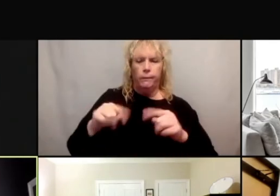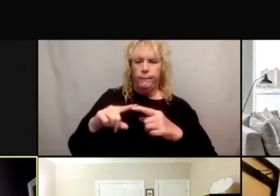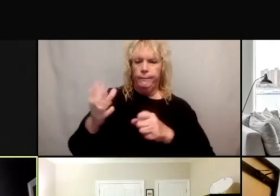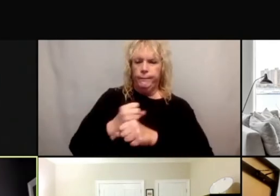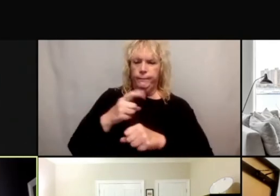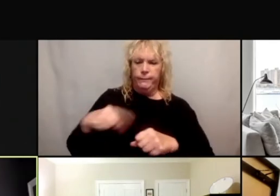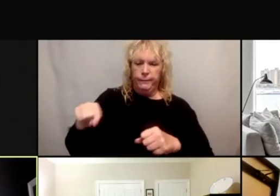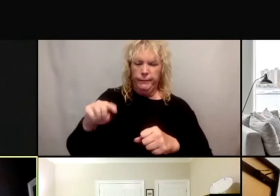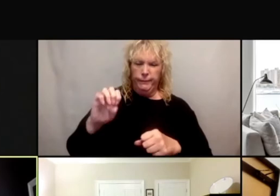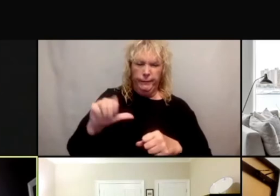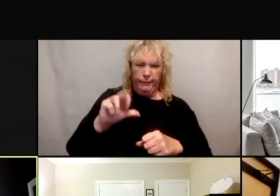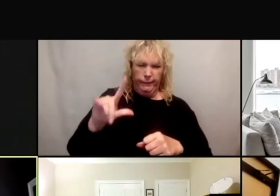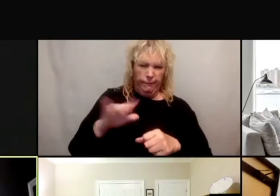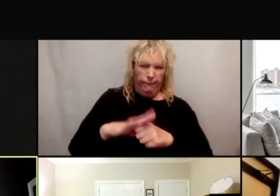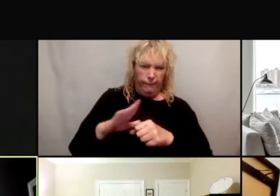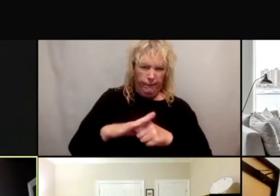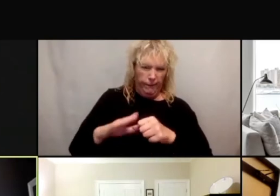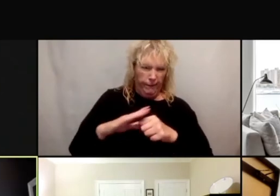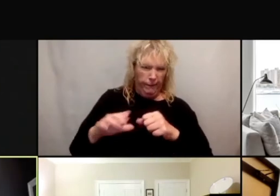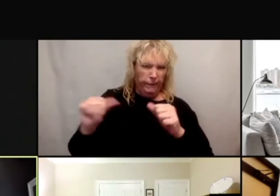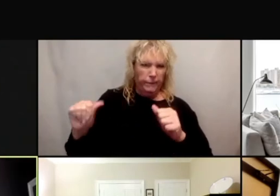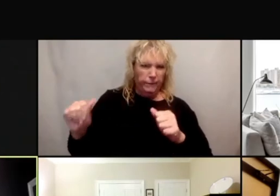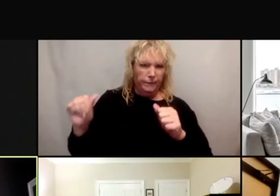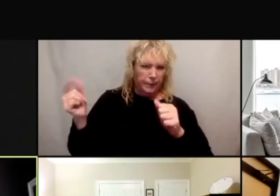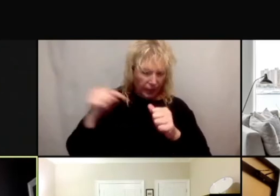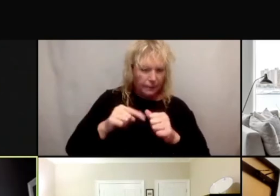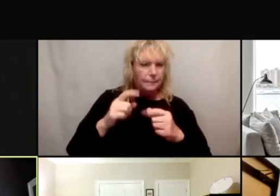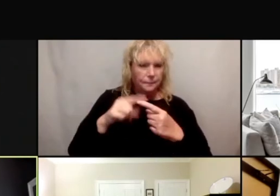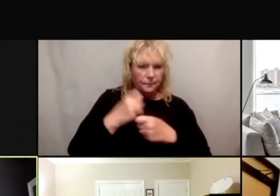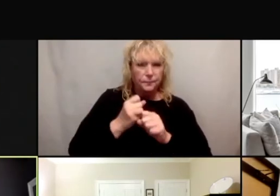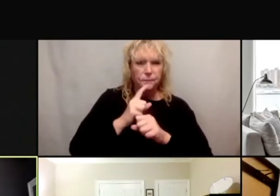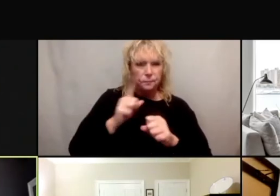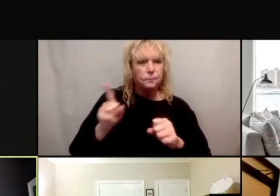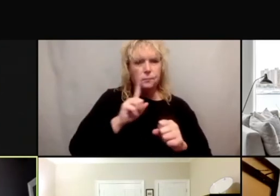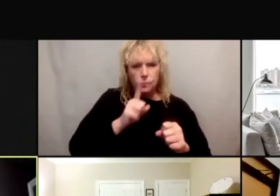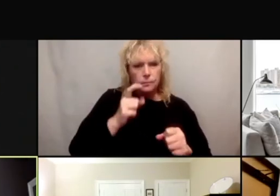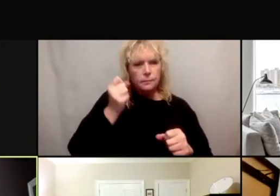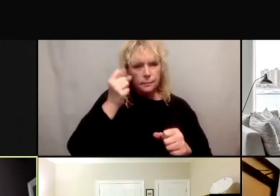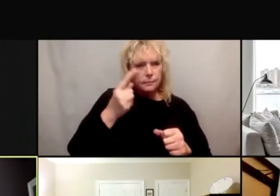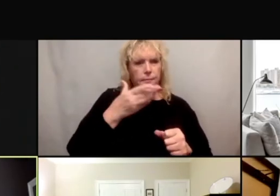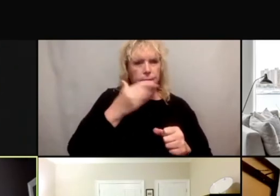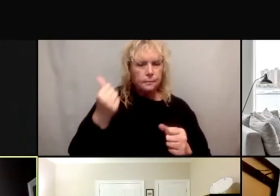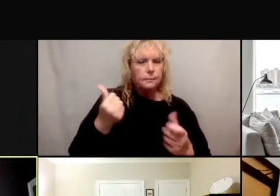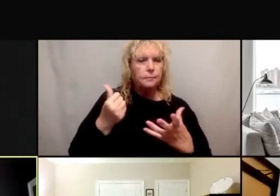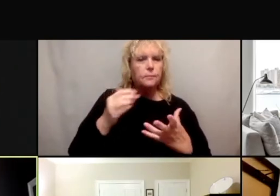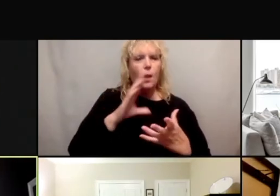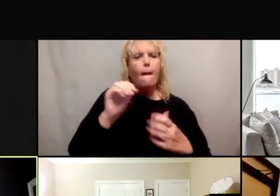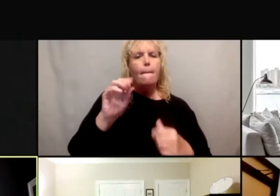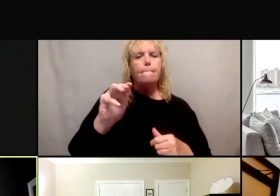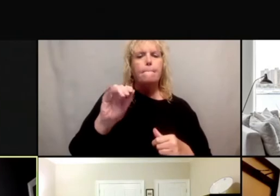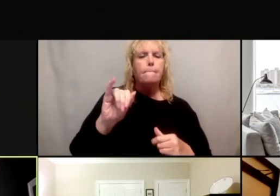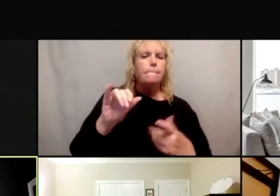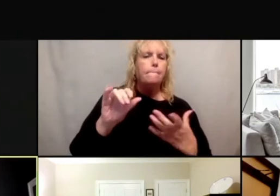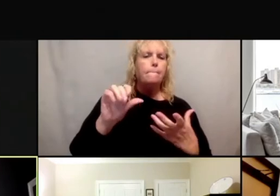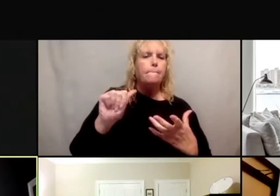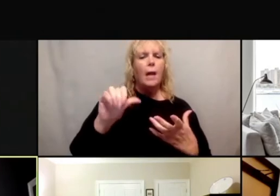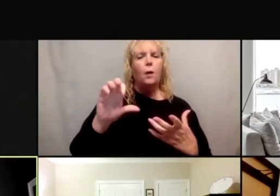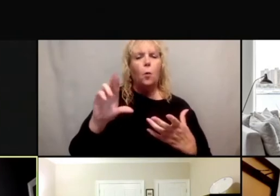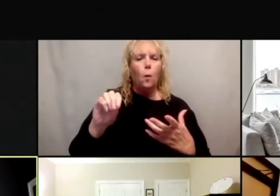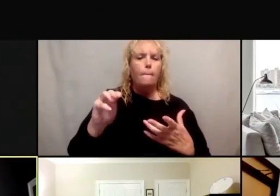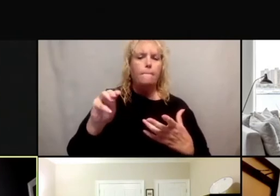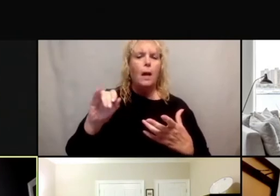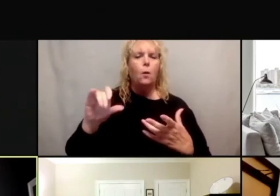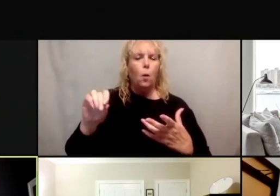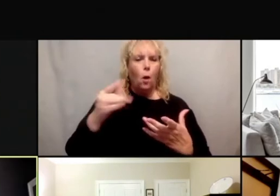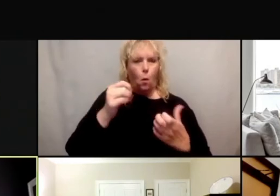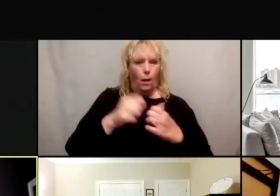sure we're asking and answering questions that really matter. And another thing than getting more micro is just the language we use in clinical